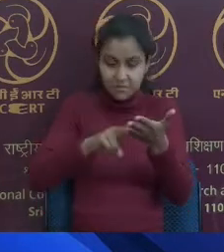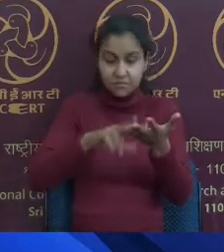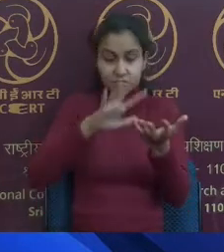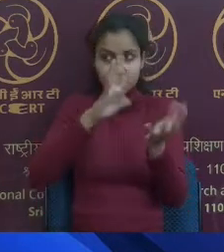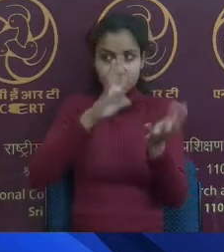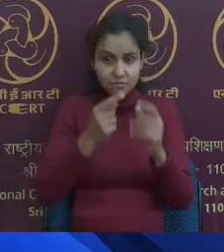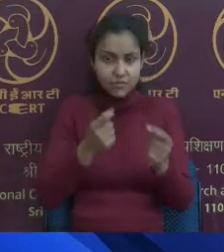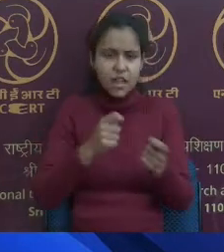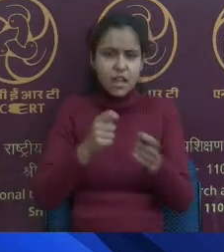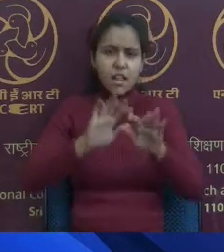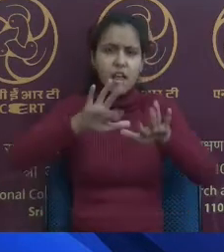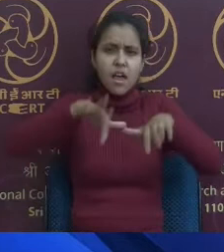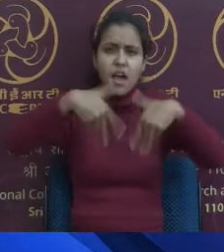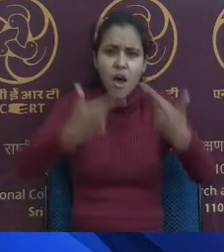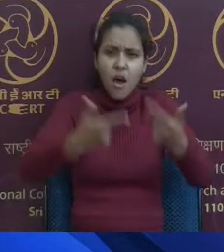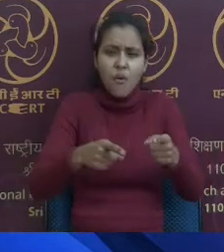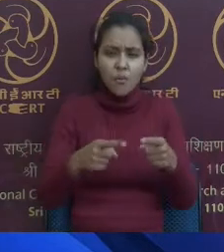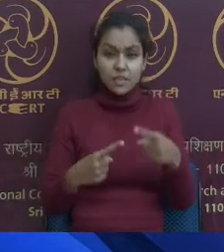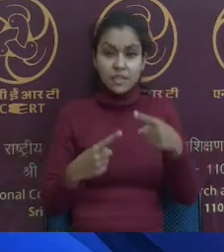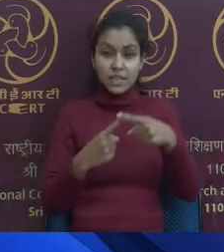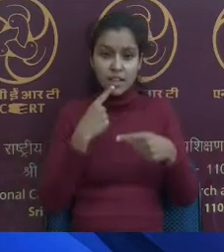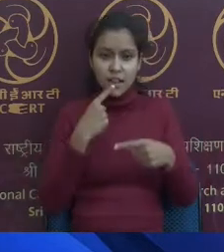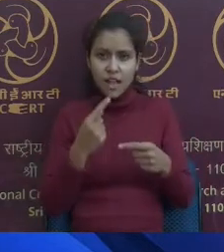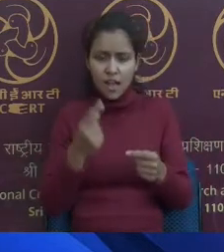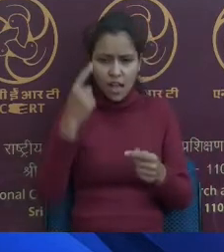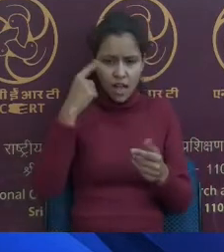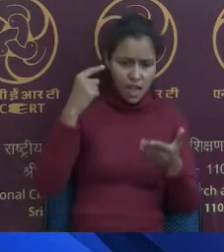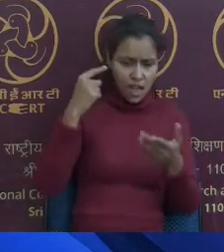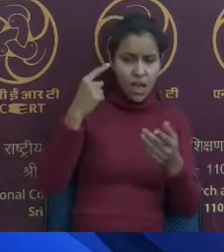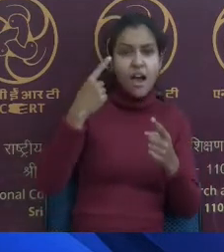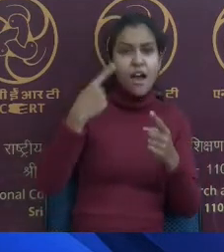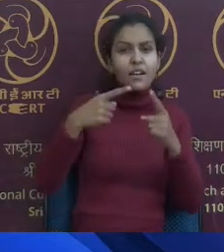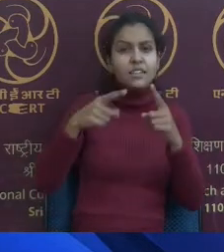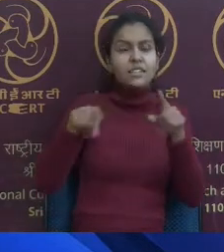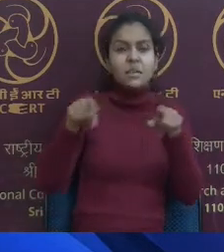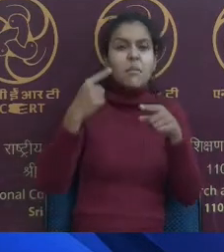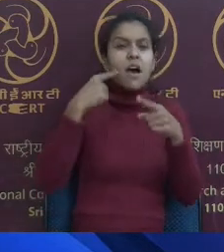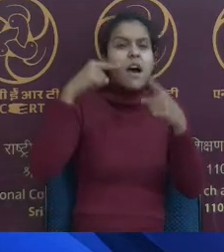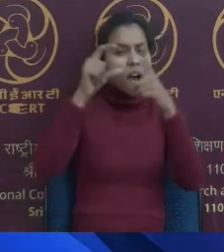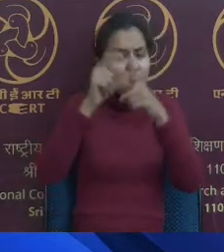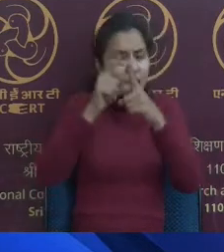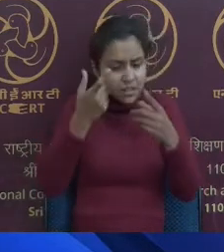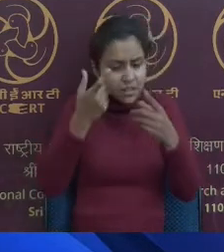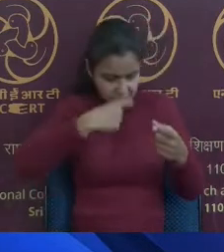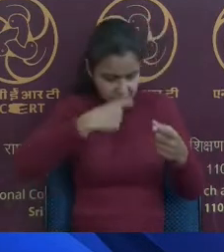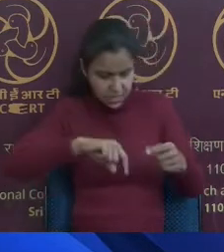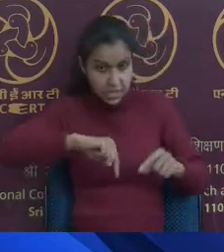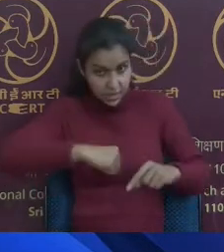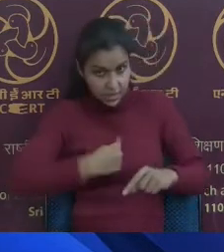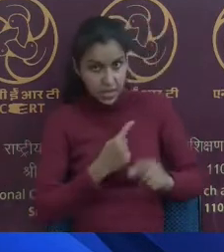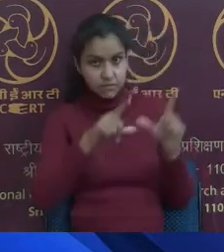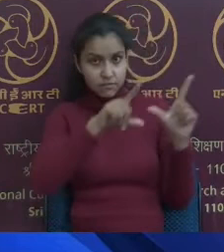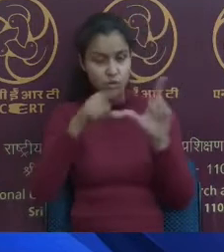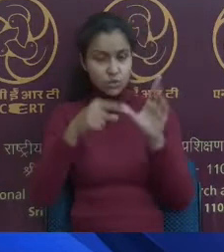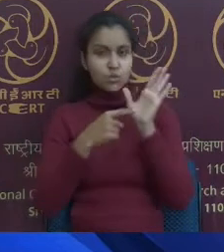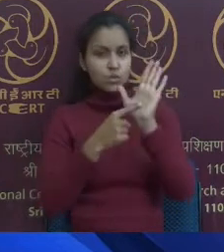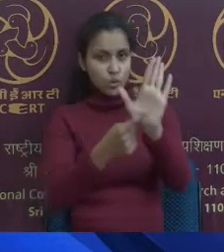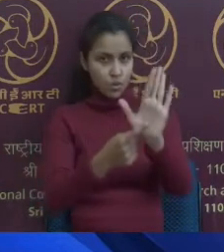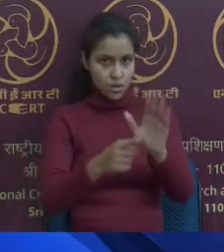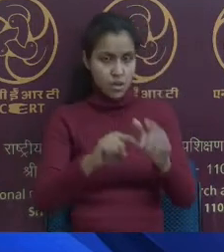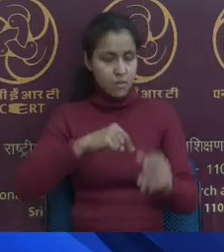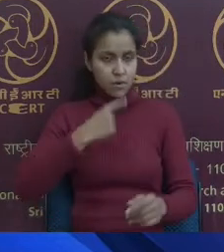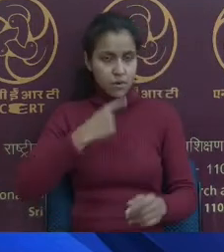identification, I personally felt I went to pillar to post to get myself screened. I'm not talking about the scientific